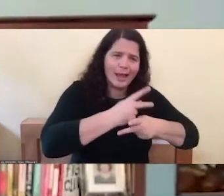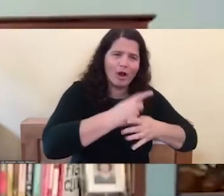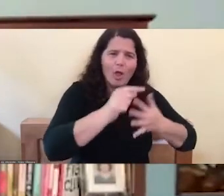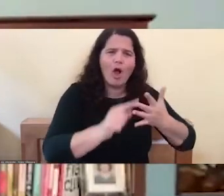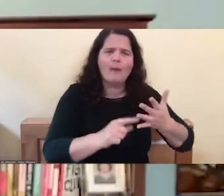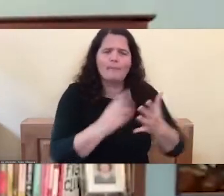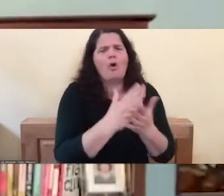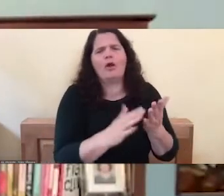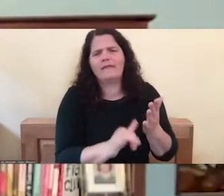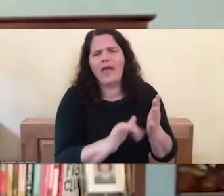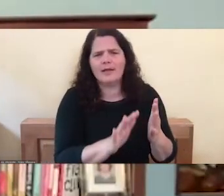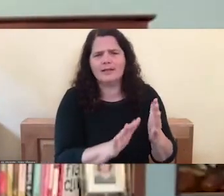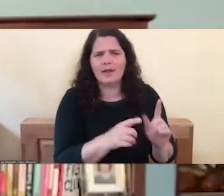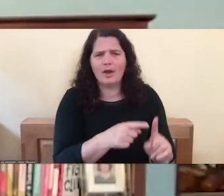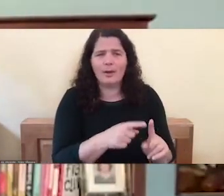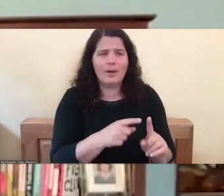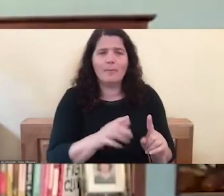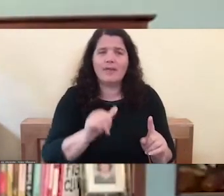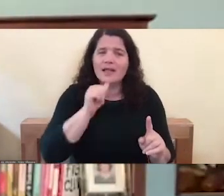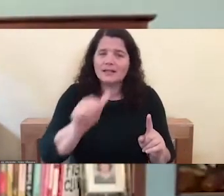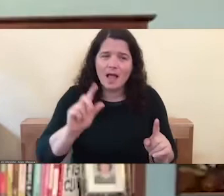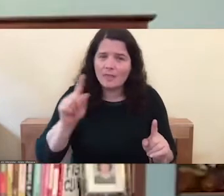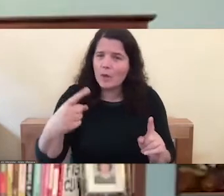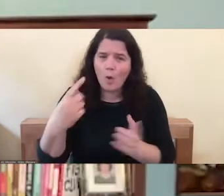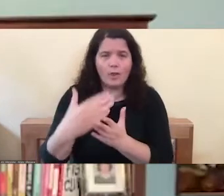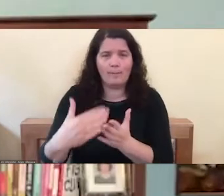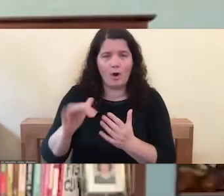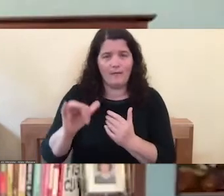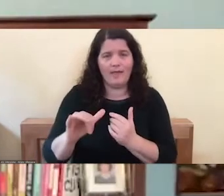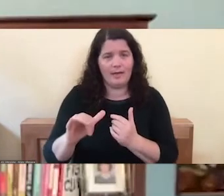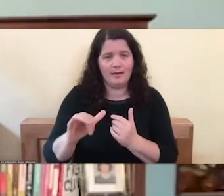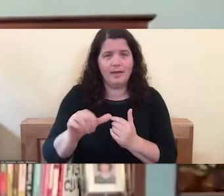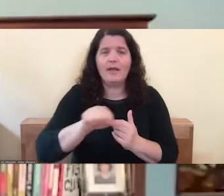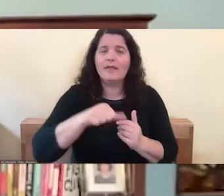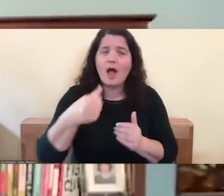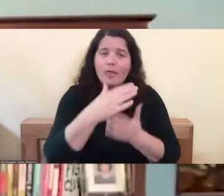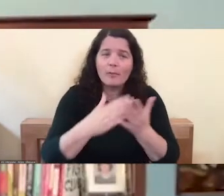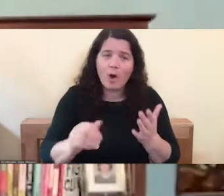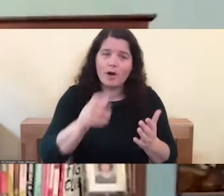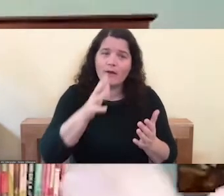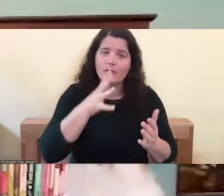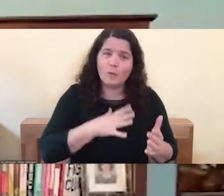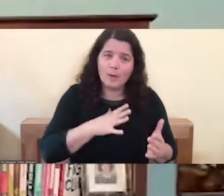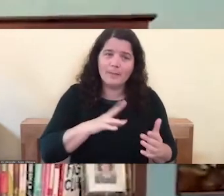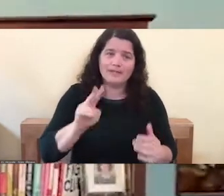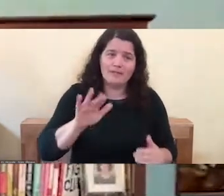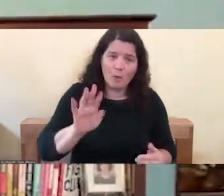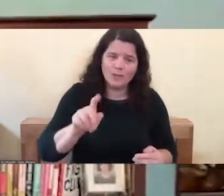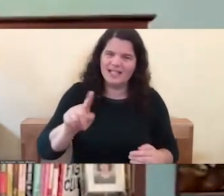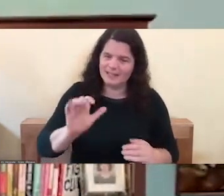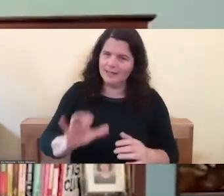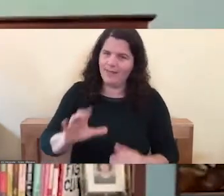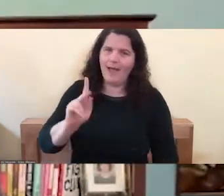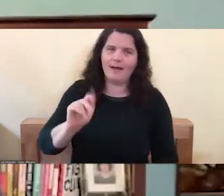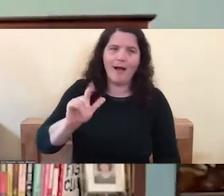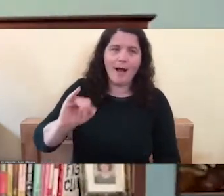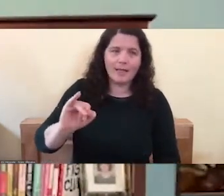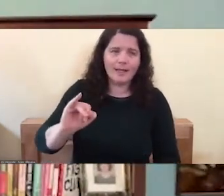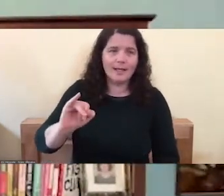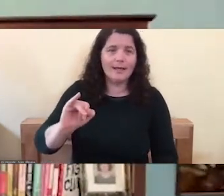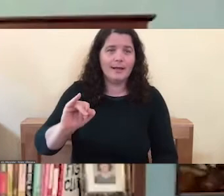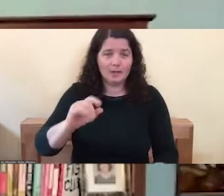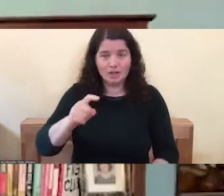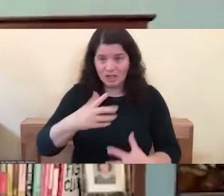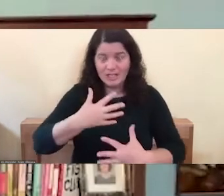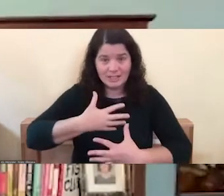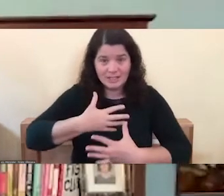that voice, but it's not the only part of that voice. Another part of the woman's voice is this Kali, which remember what does Kali do? She's scary.